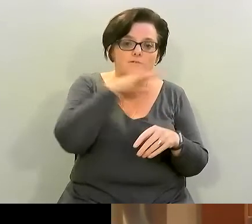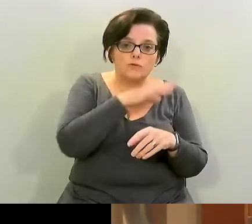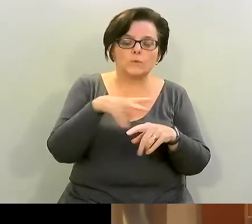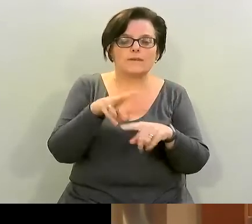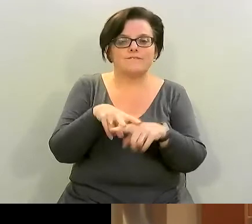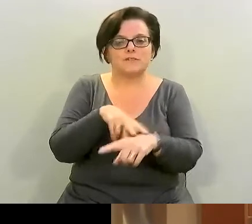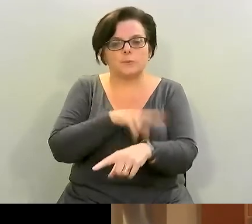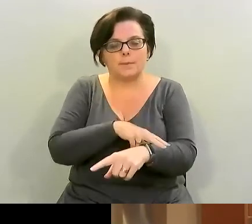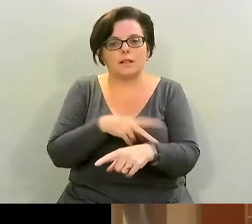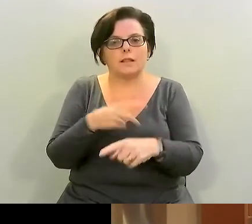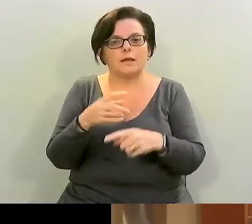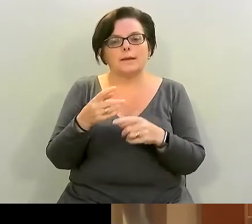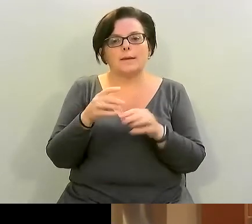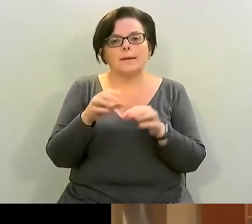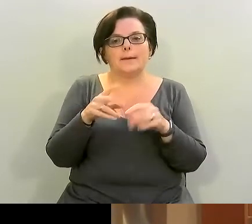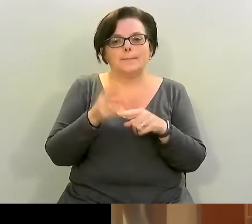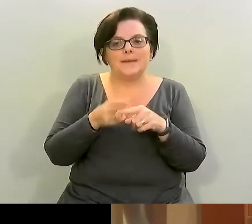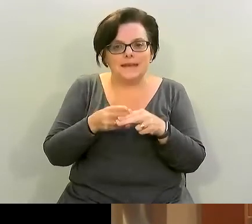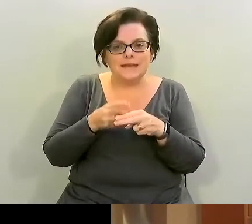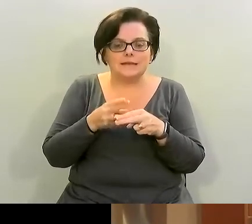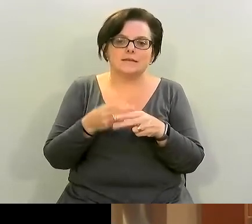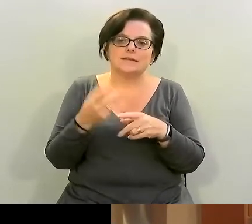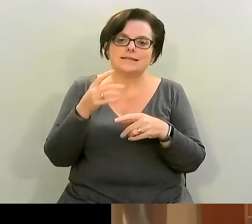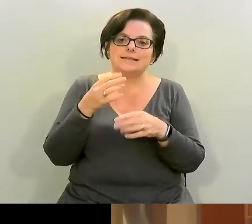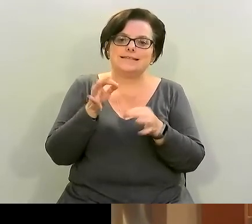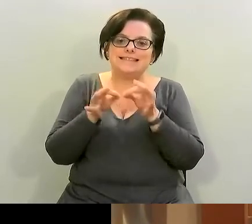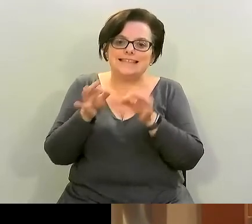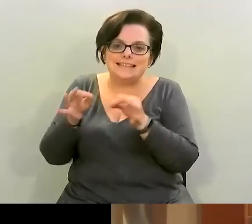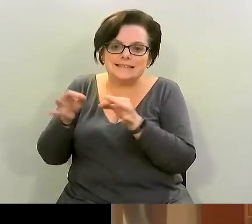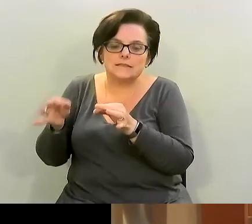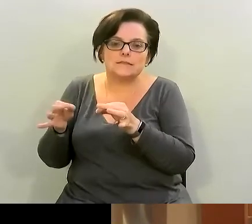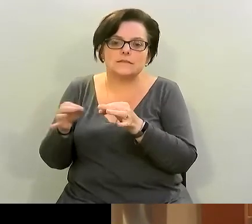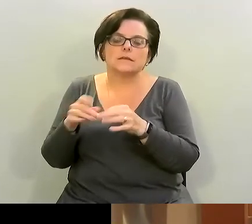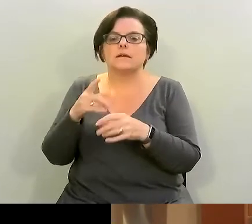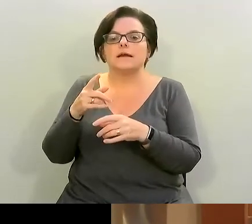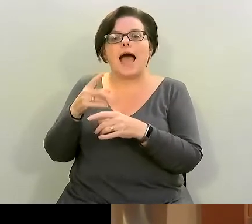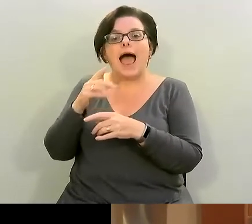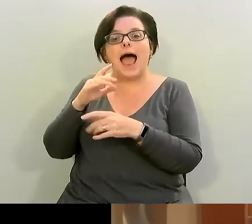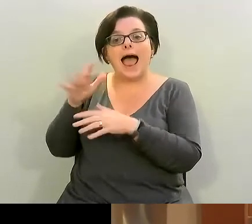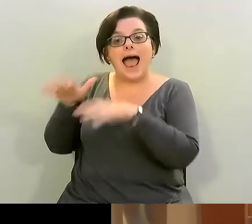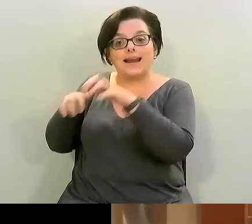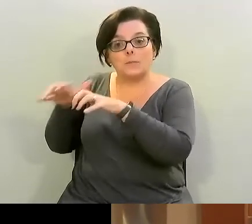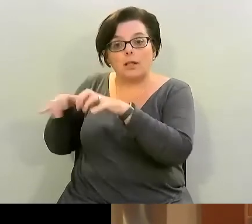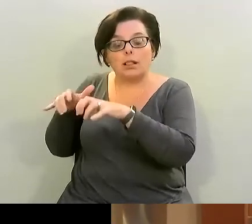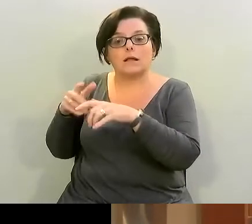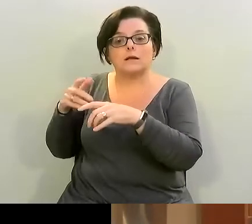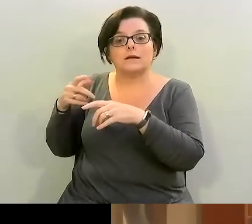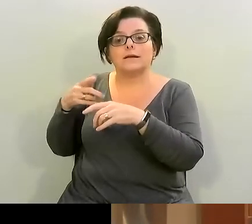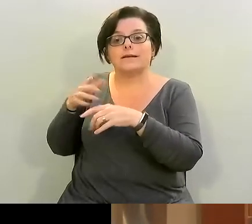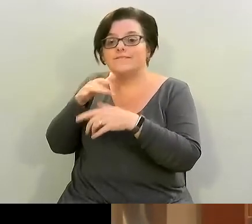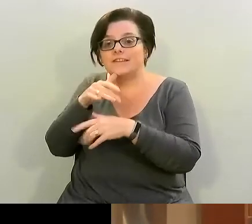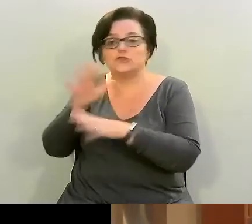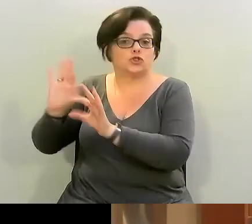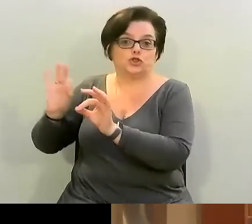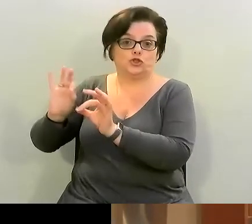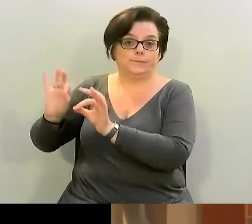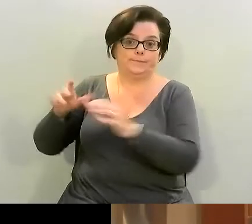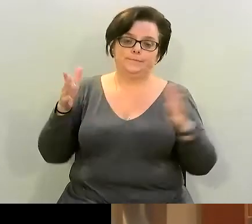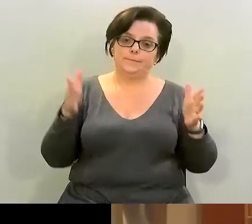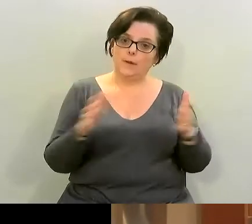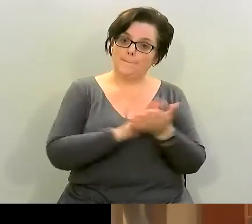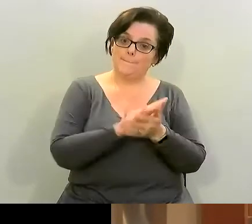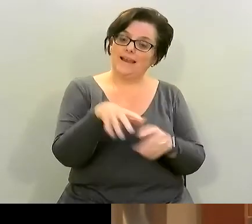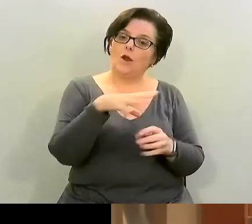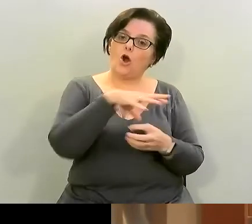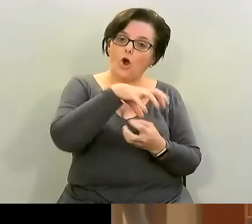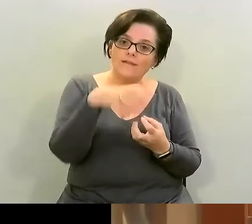seeds legumes and healthy whole grains you can't get it from seafood animal proteins so having a cauliflower with a rich source